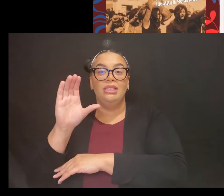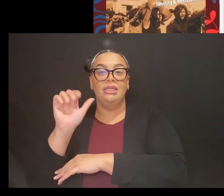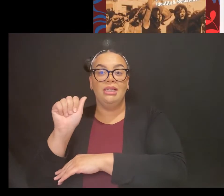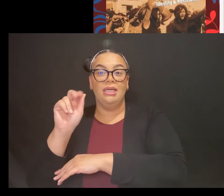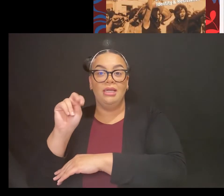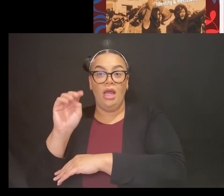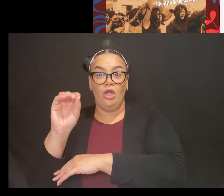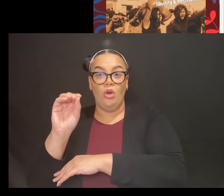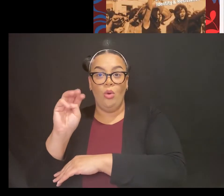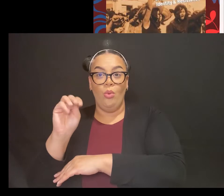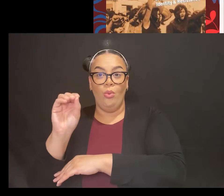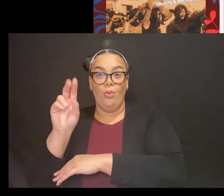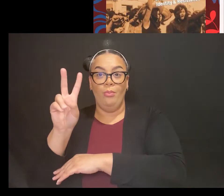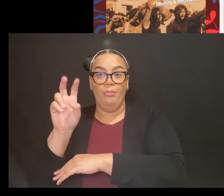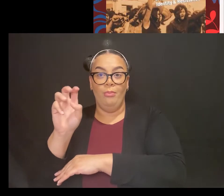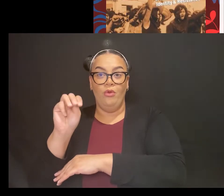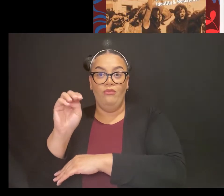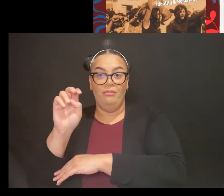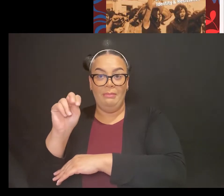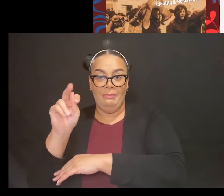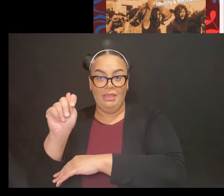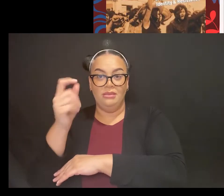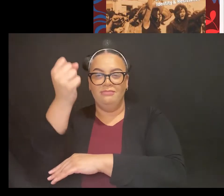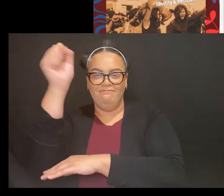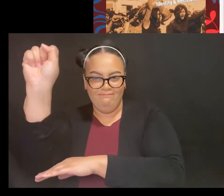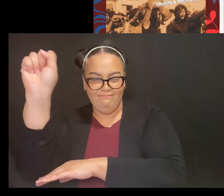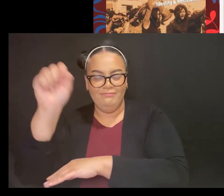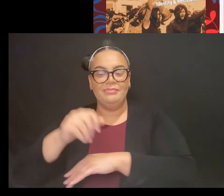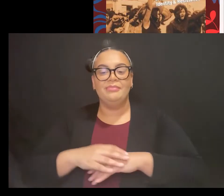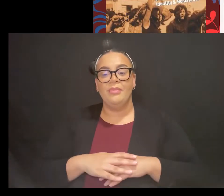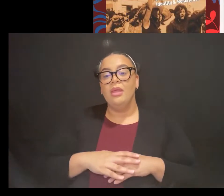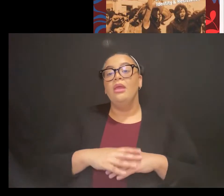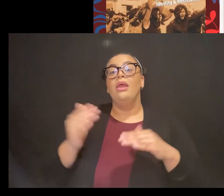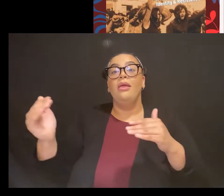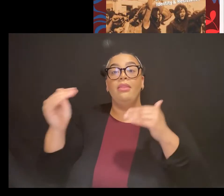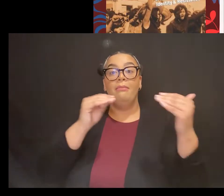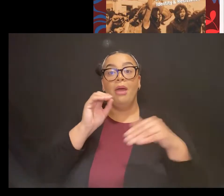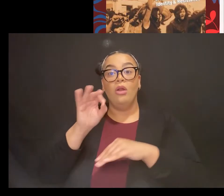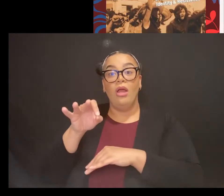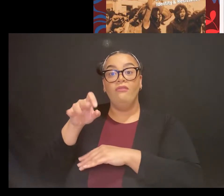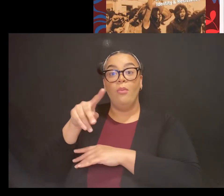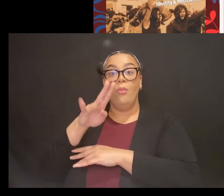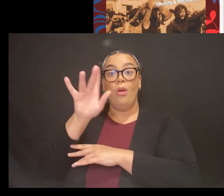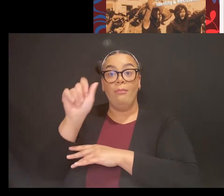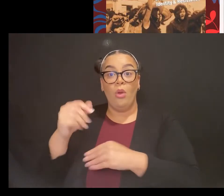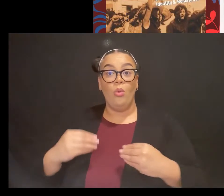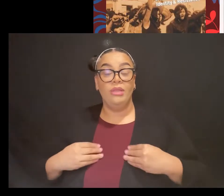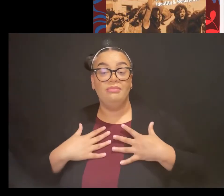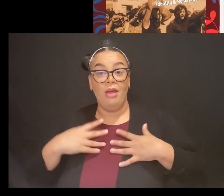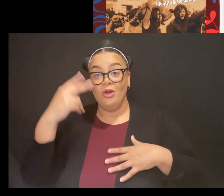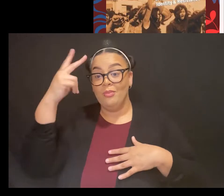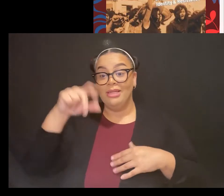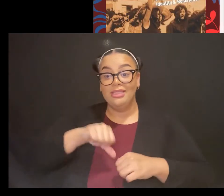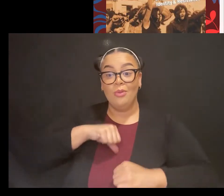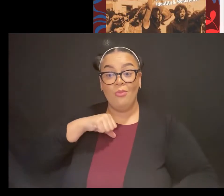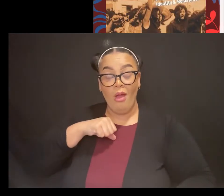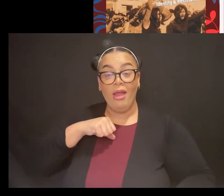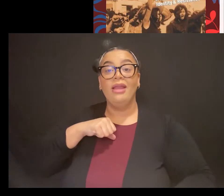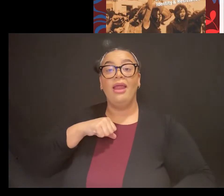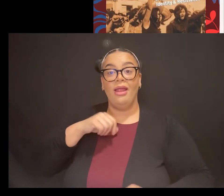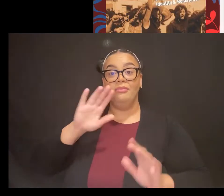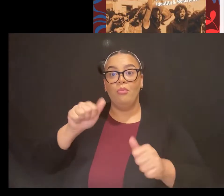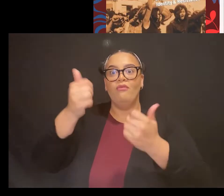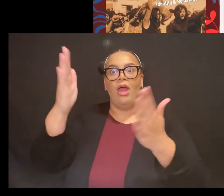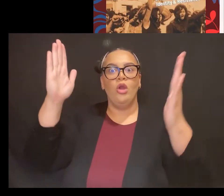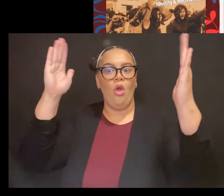of Pueblo inspired Mexican pride and gave hope to a future Chicano movement, also called or known as El Movimiento,